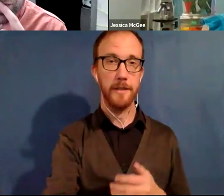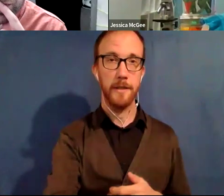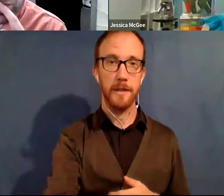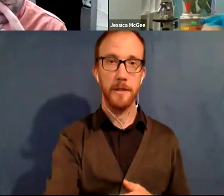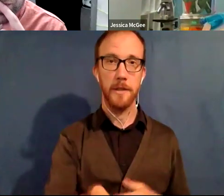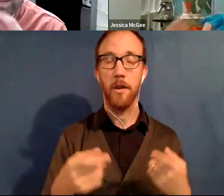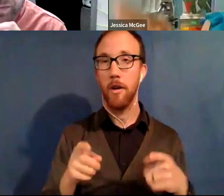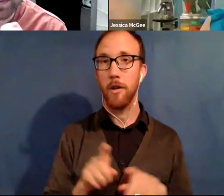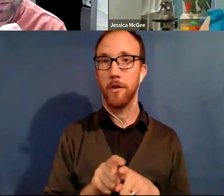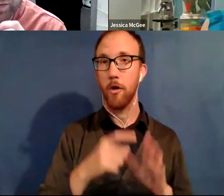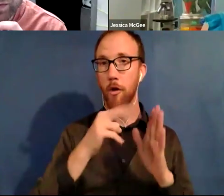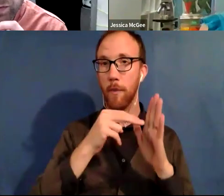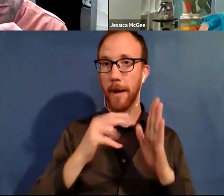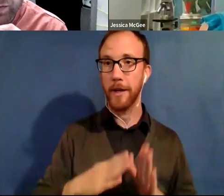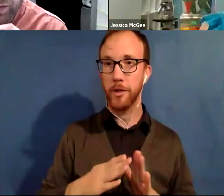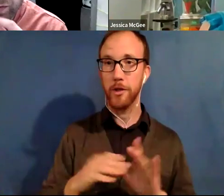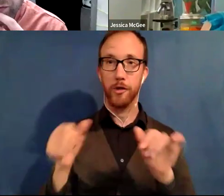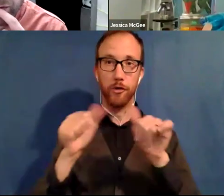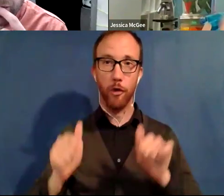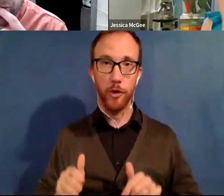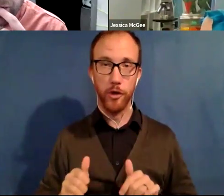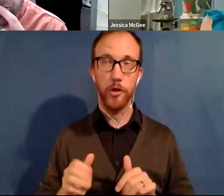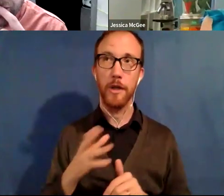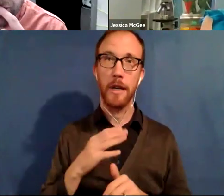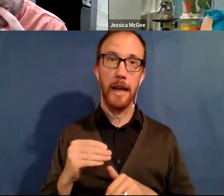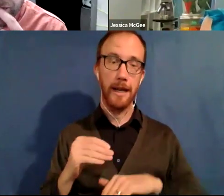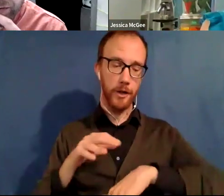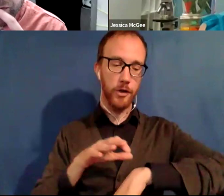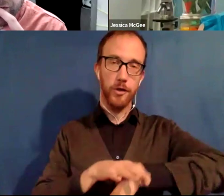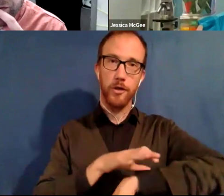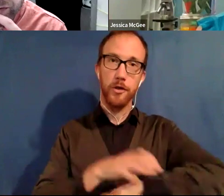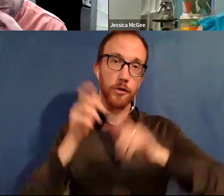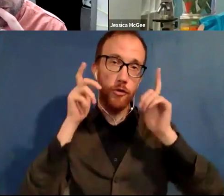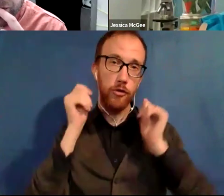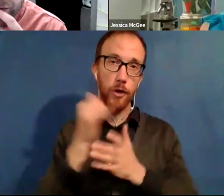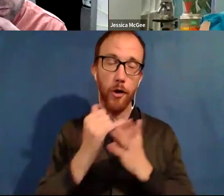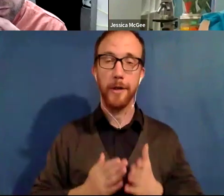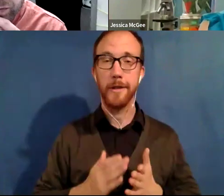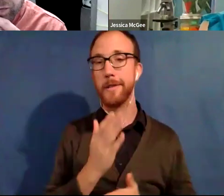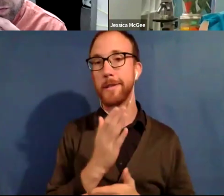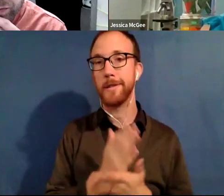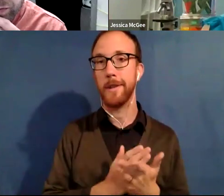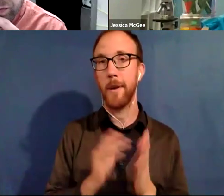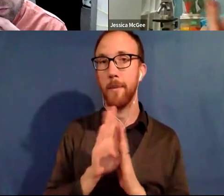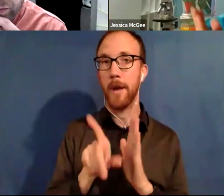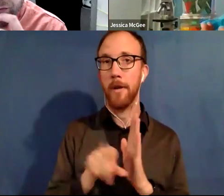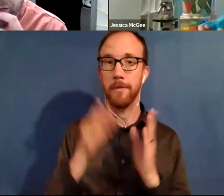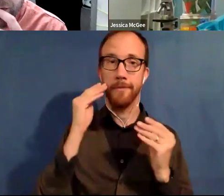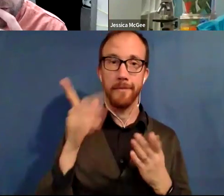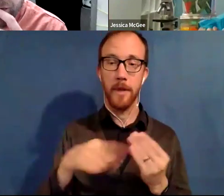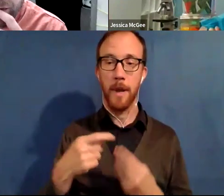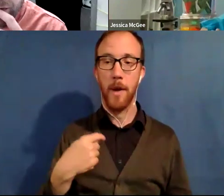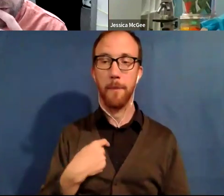sculpture, and I am a sculptor and a jewelry artist. So some background on me that really influences